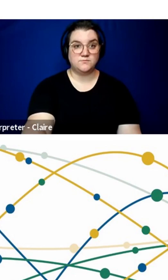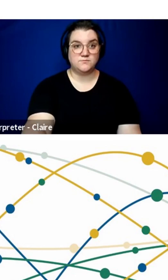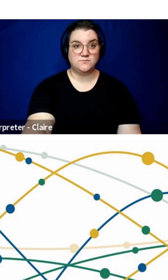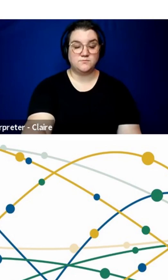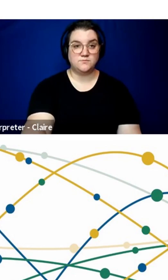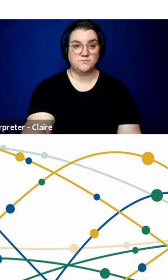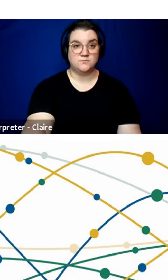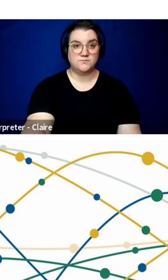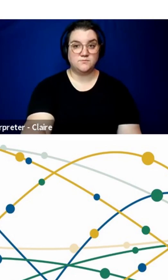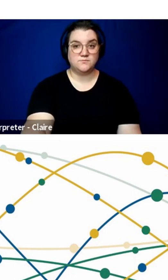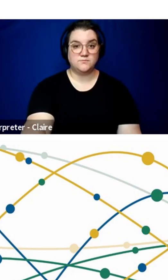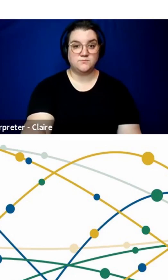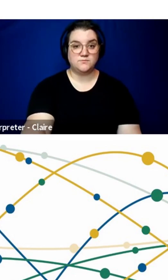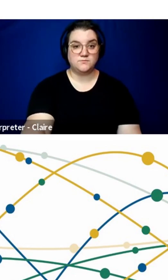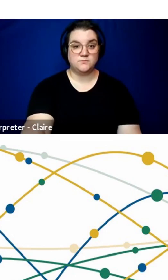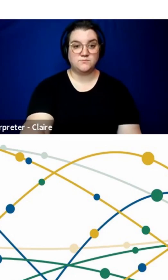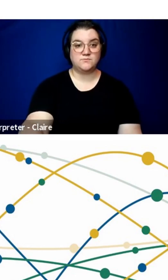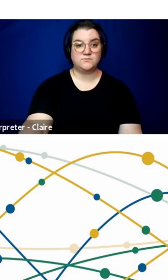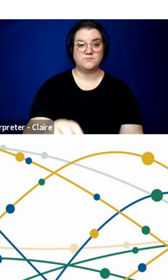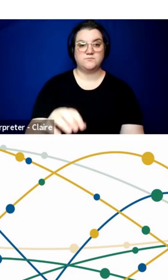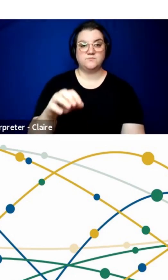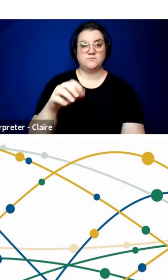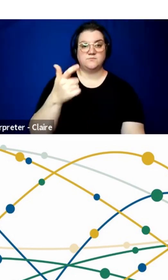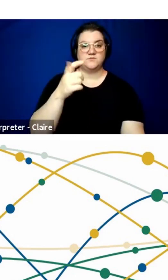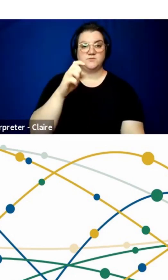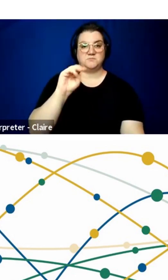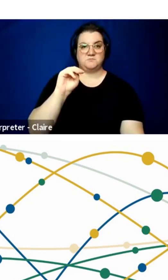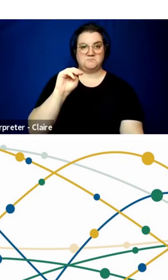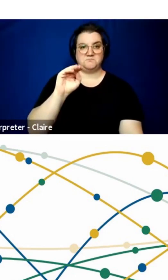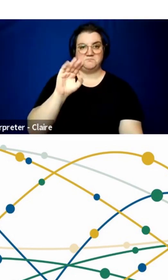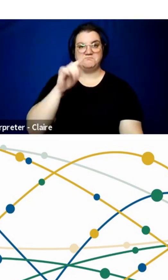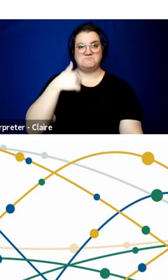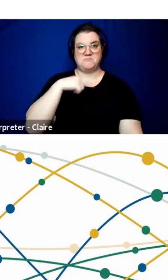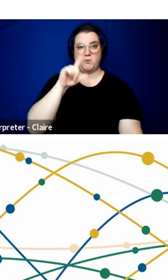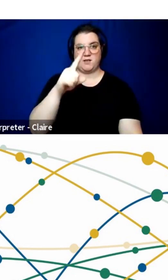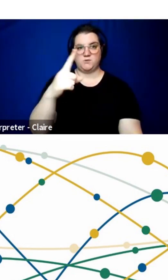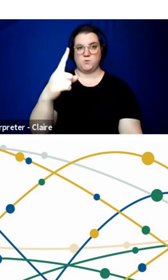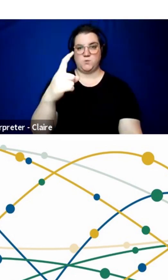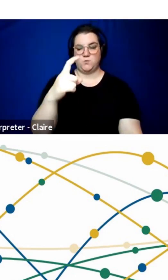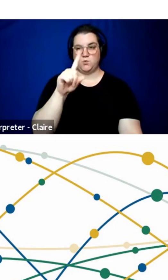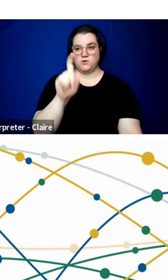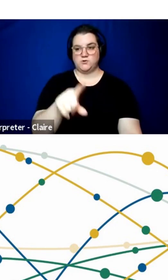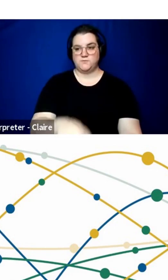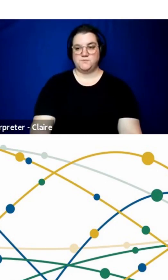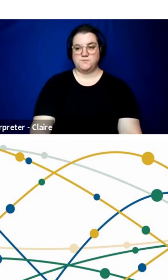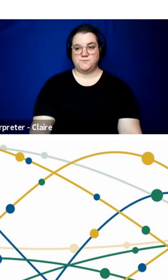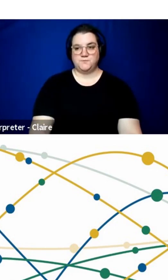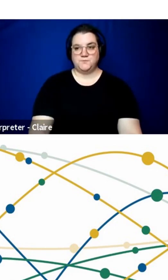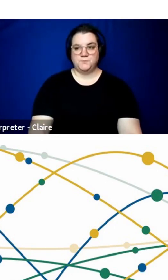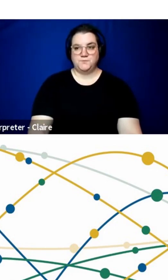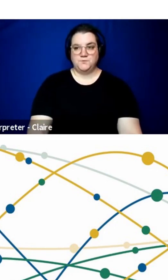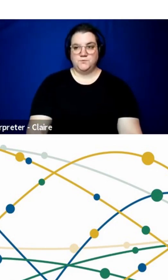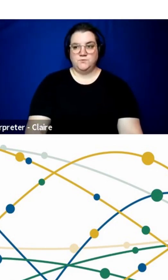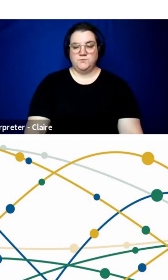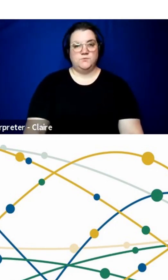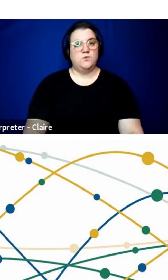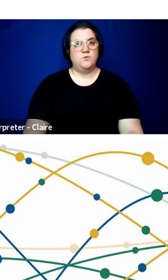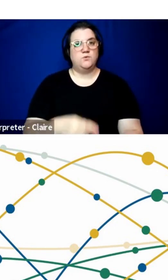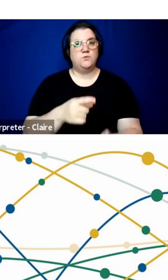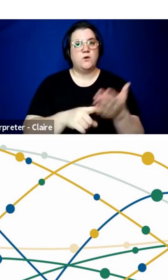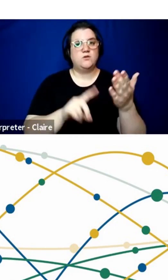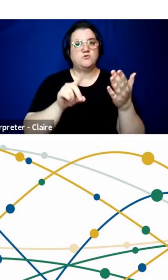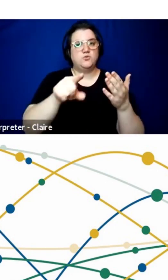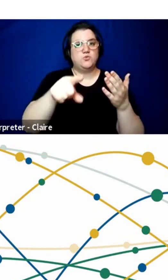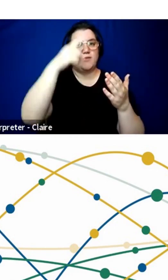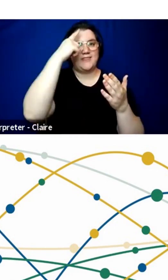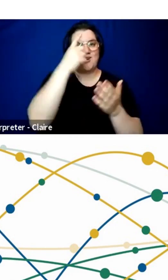Dr. So, I'll ask another one. So, what do you think are the gaps in research? What